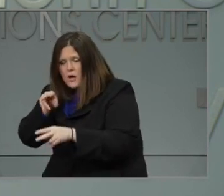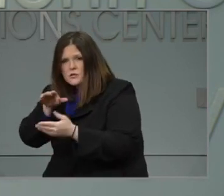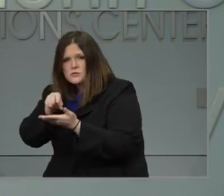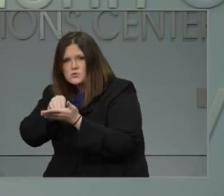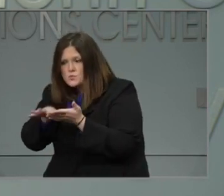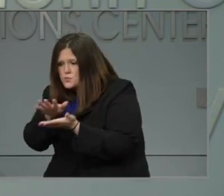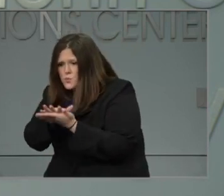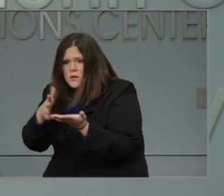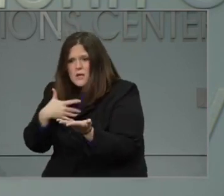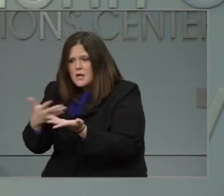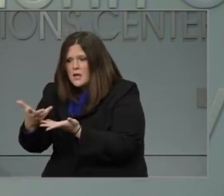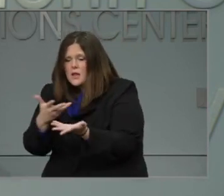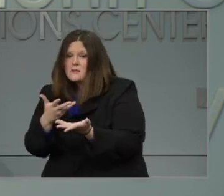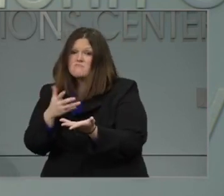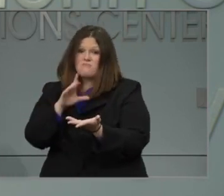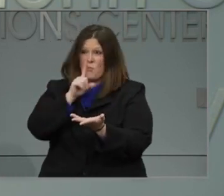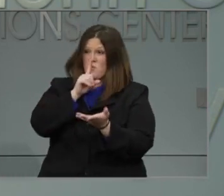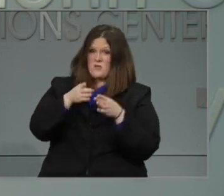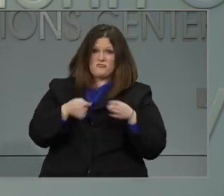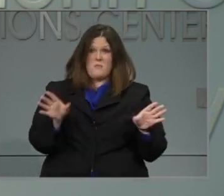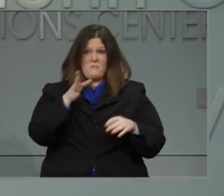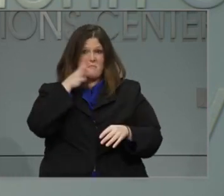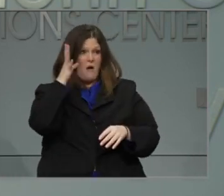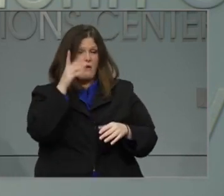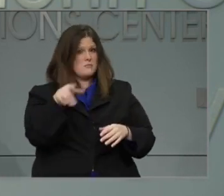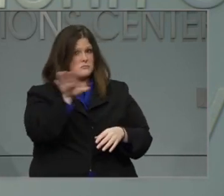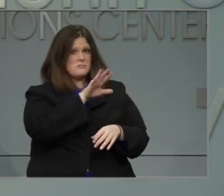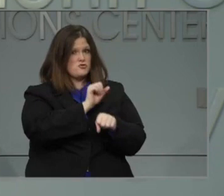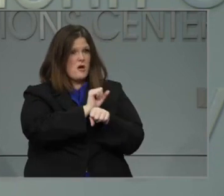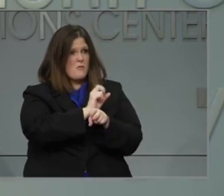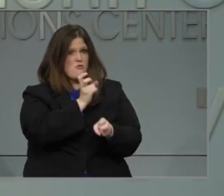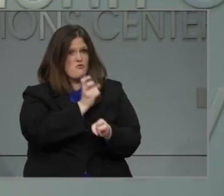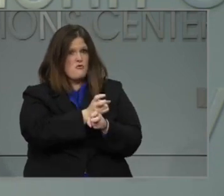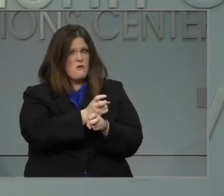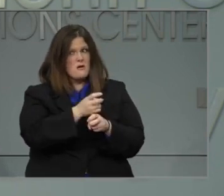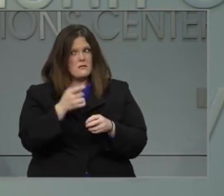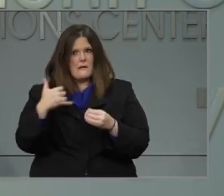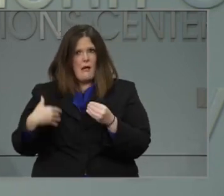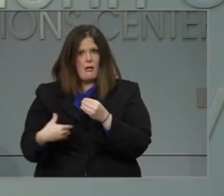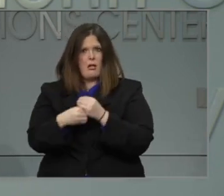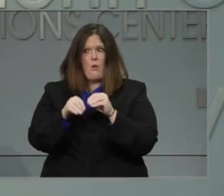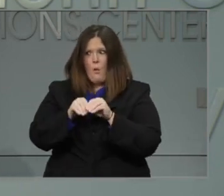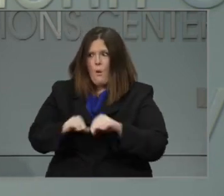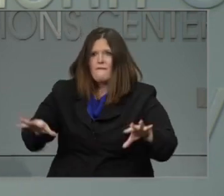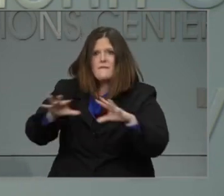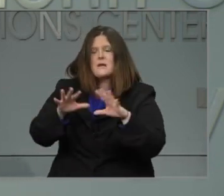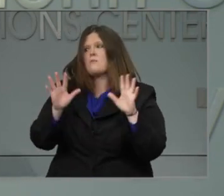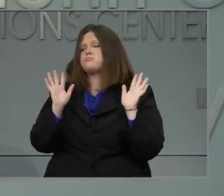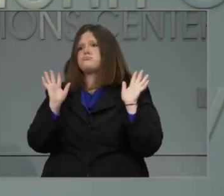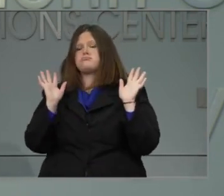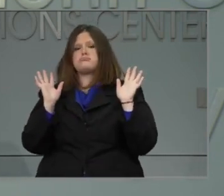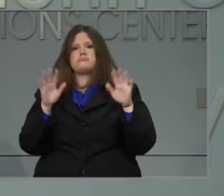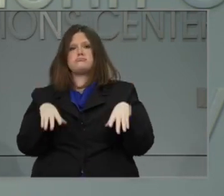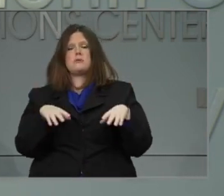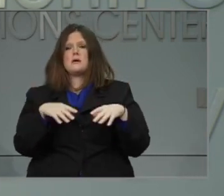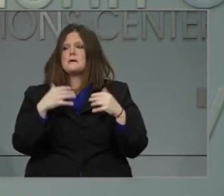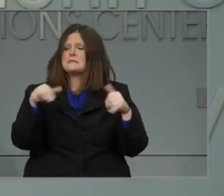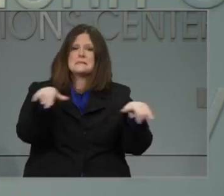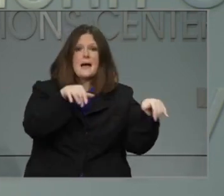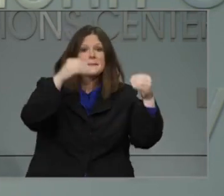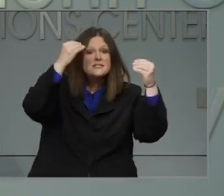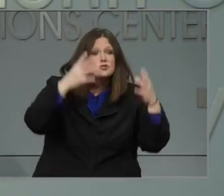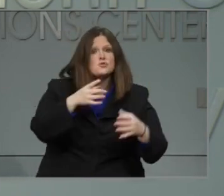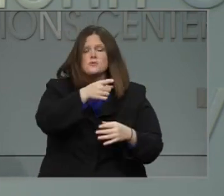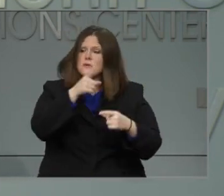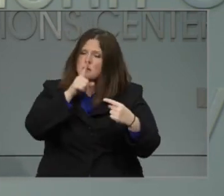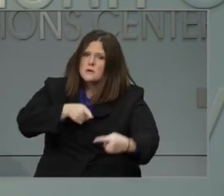Parenting is hard enough without a pandemic. Same goes for teaching or running a school. Our teachers, principals, and